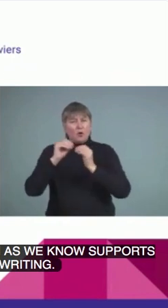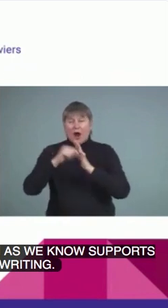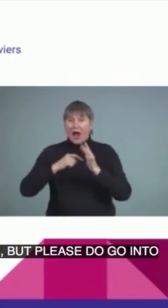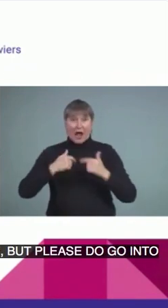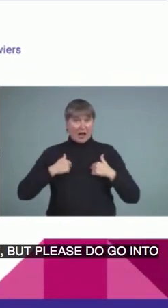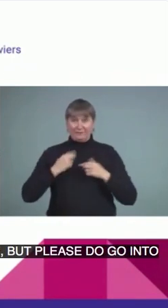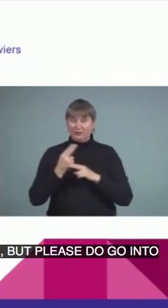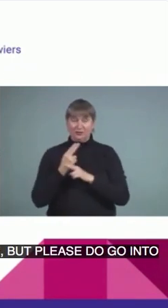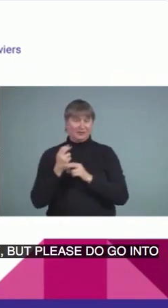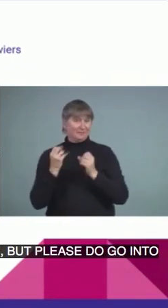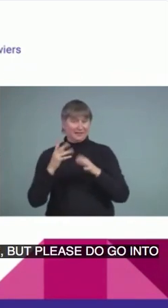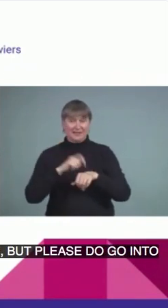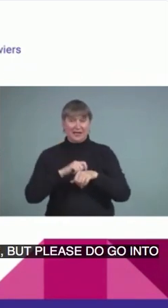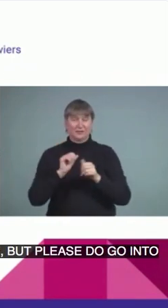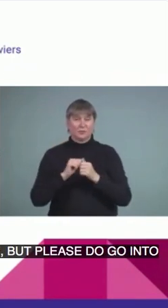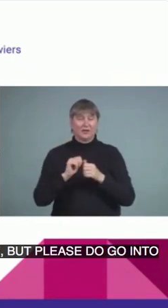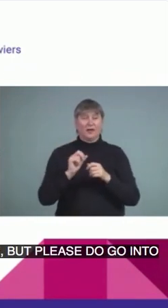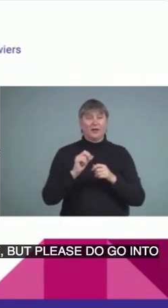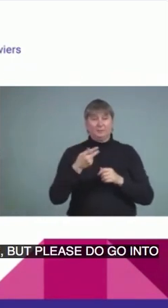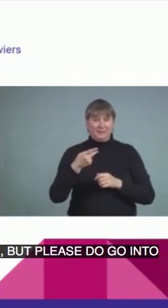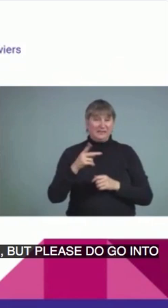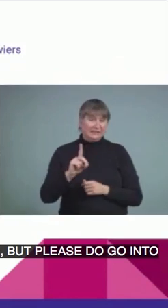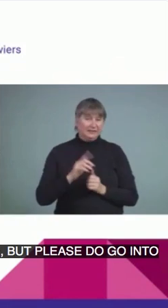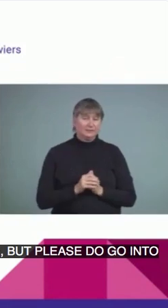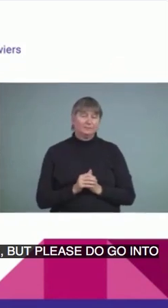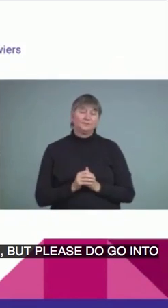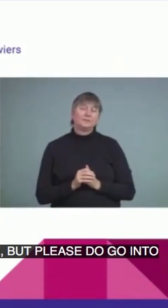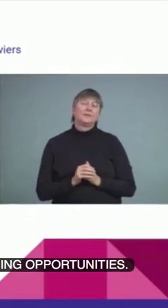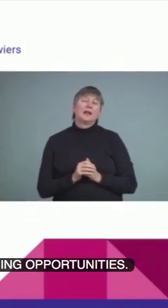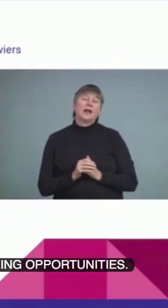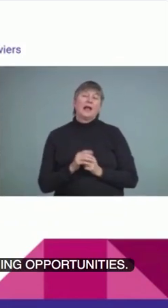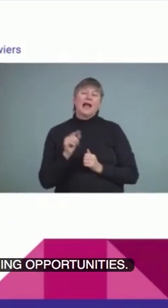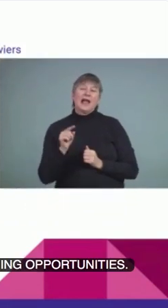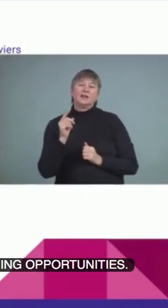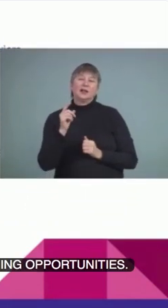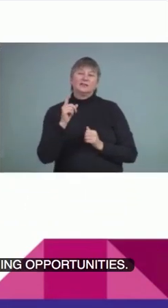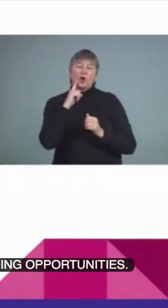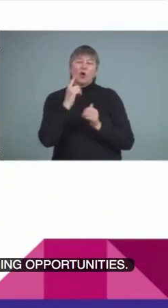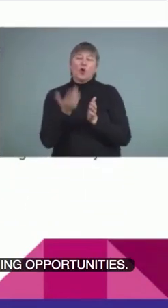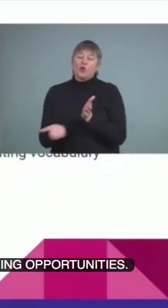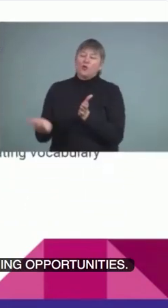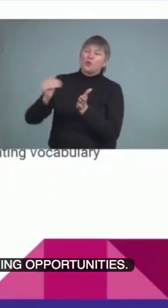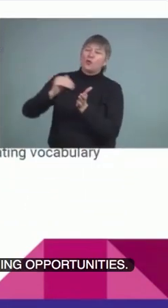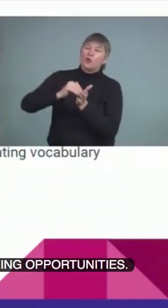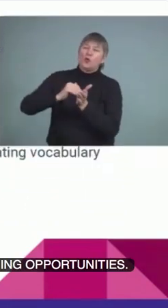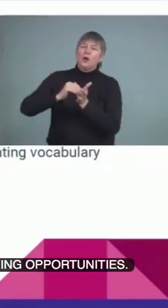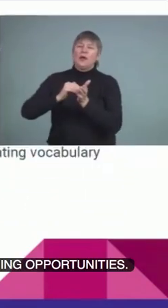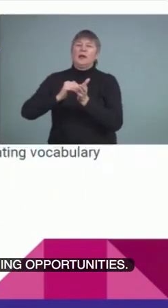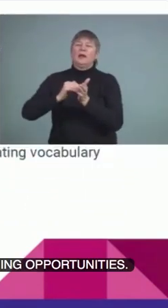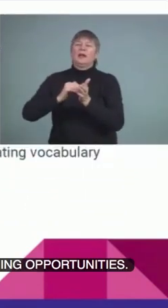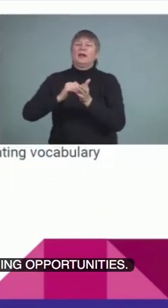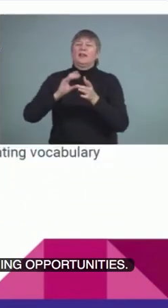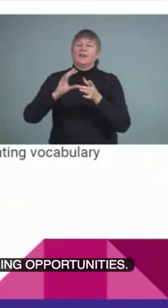times with professional learning opportunities. And notice how retelling a concept helps